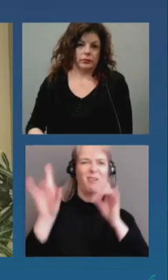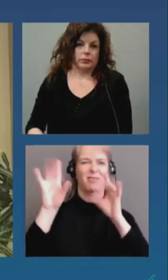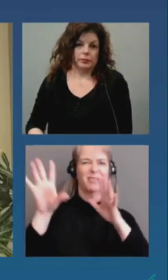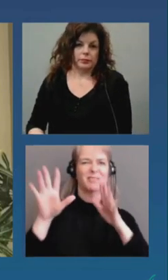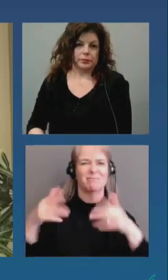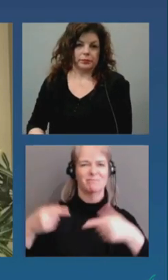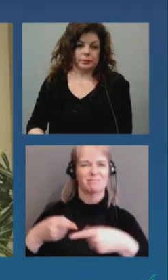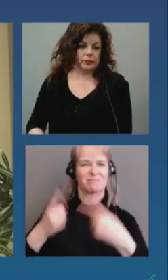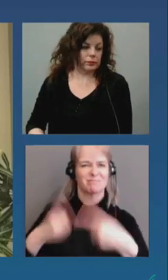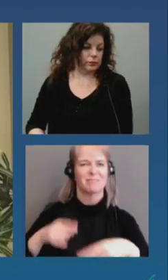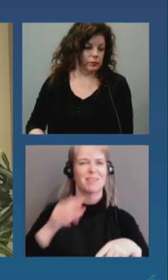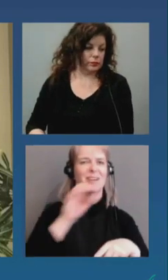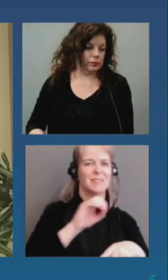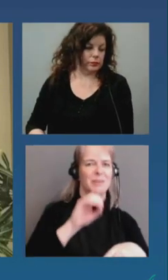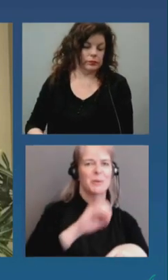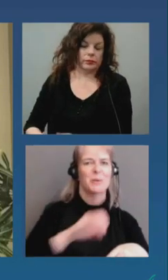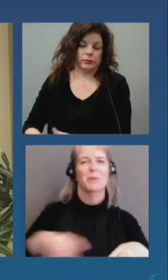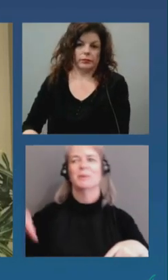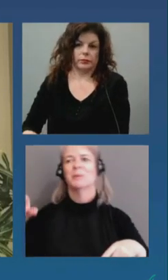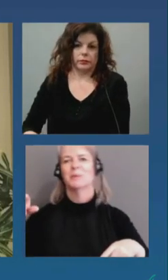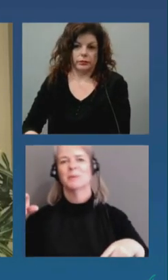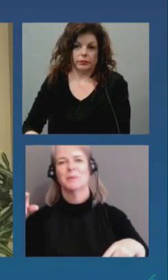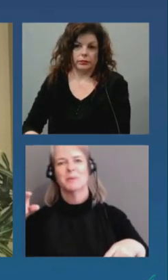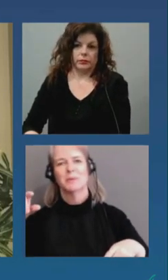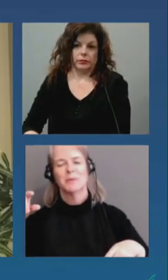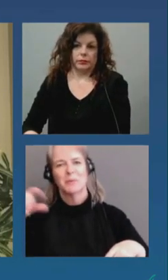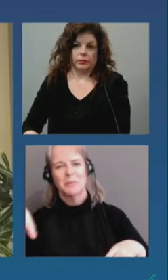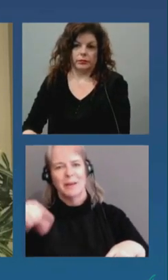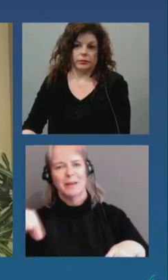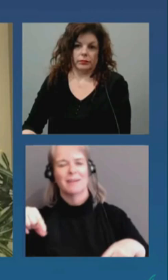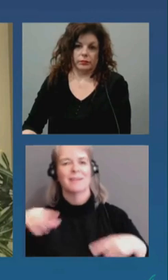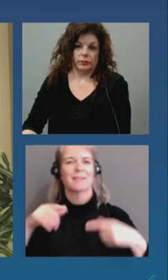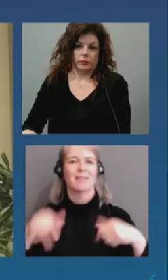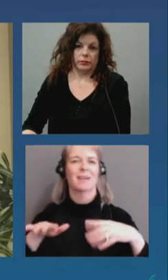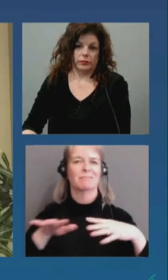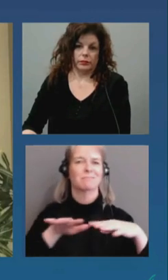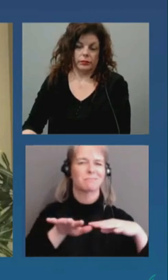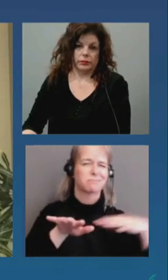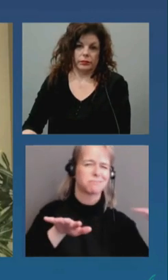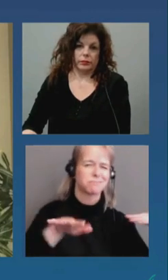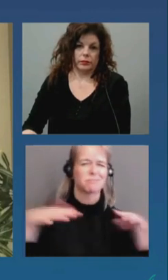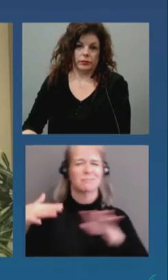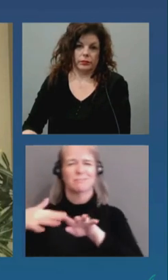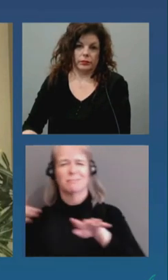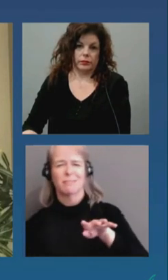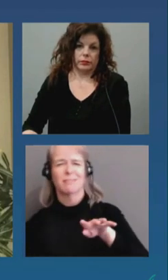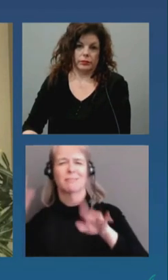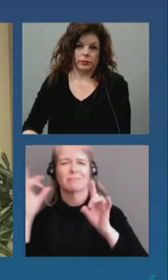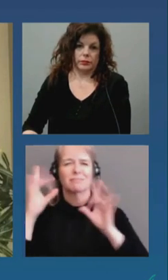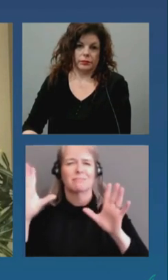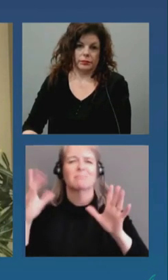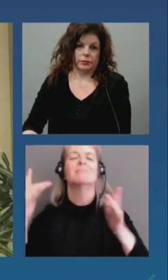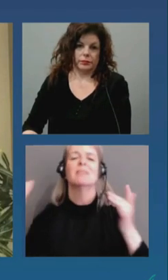gatineau and ottawa so you know to the credit of the government they uh heard loud and clear from a number of